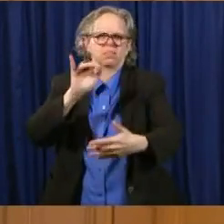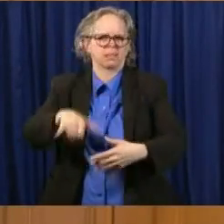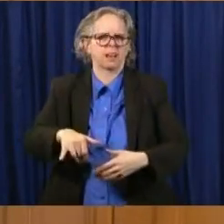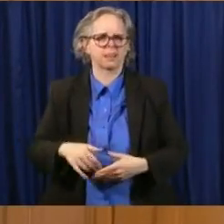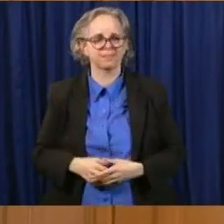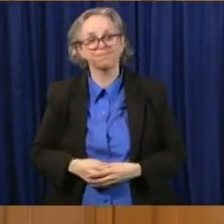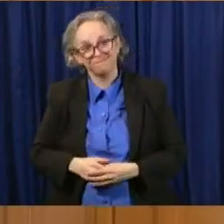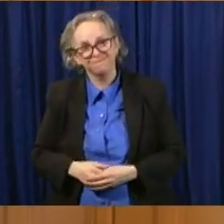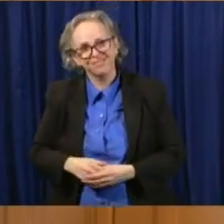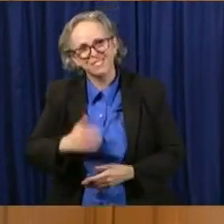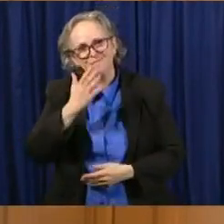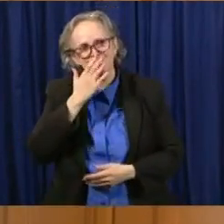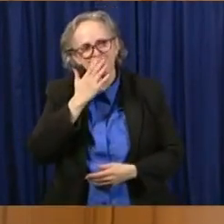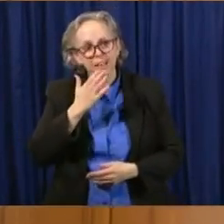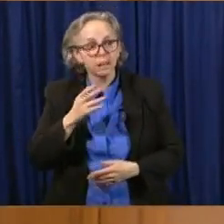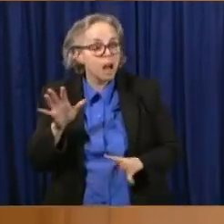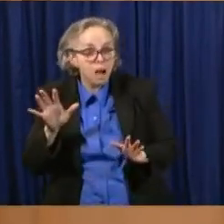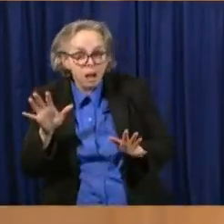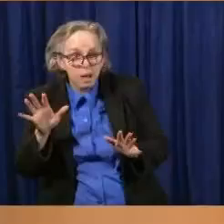I... Oh, do you have a...